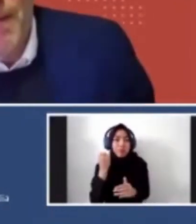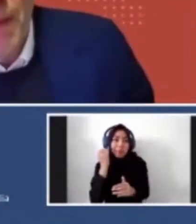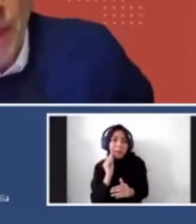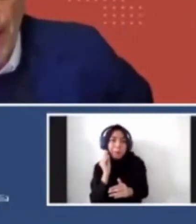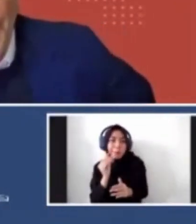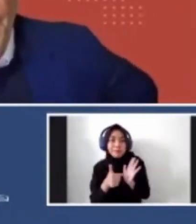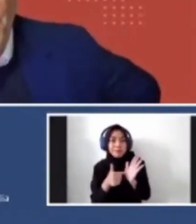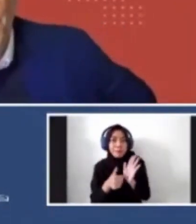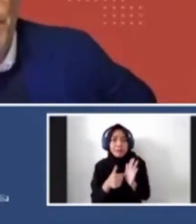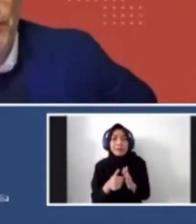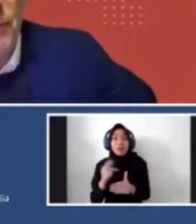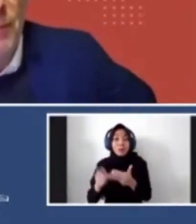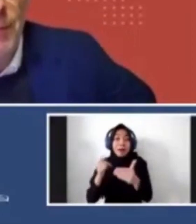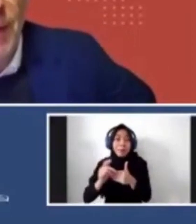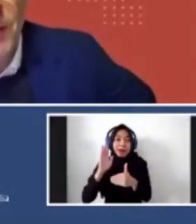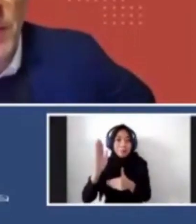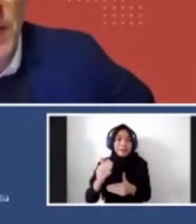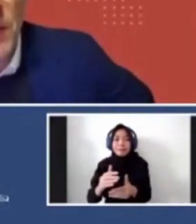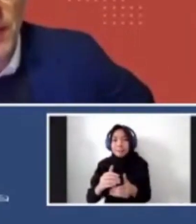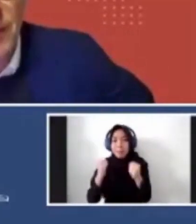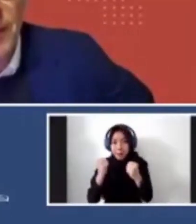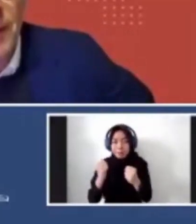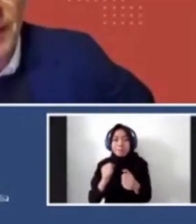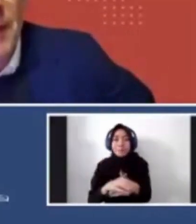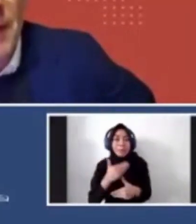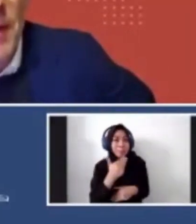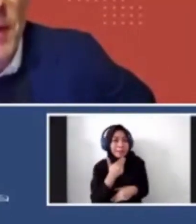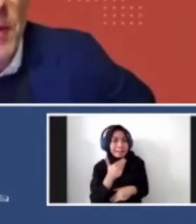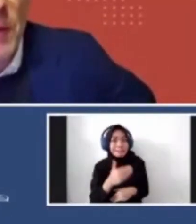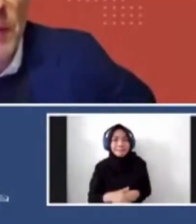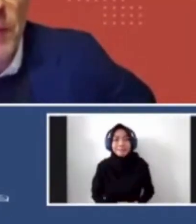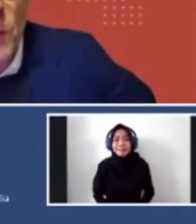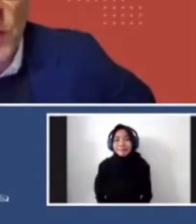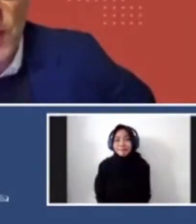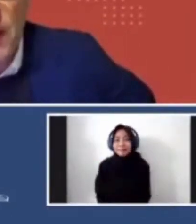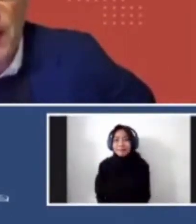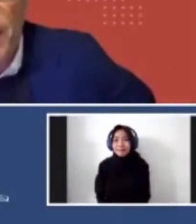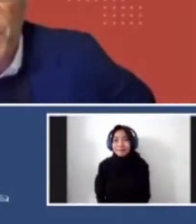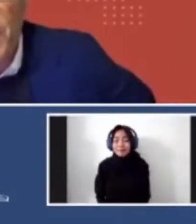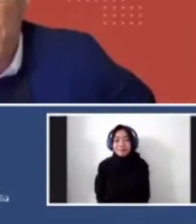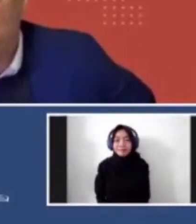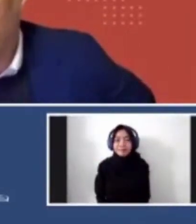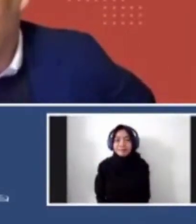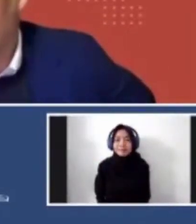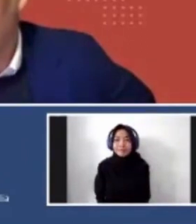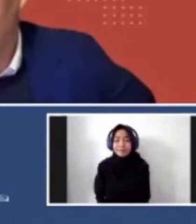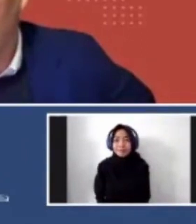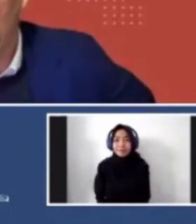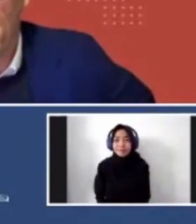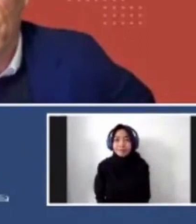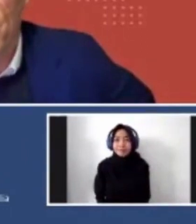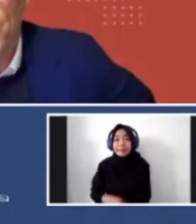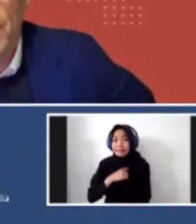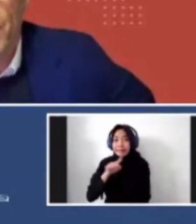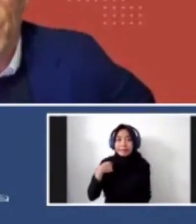for your upcoming projects. Thank you very much. Yeah. Thank you, everyone, for allowing me to share some